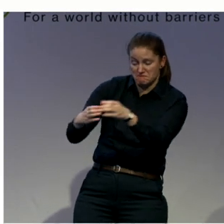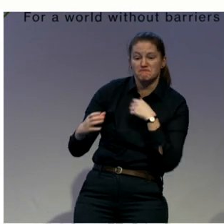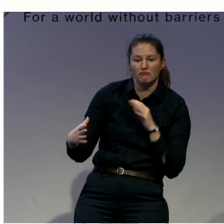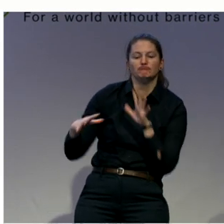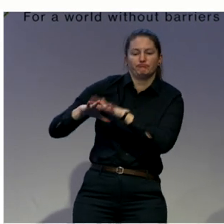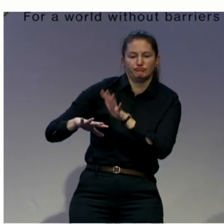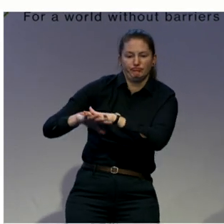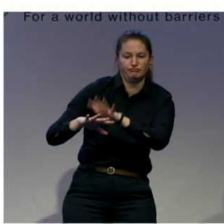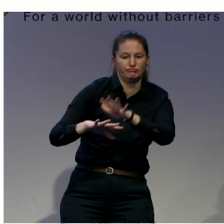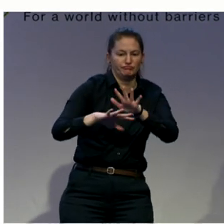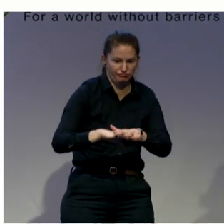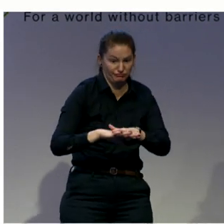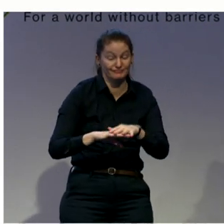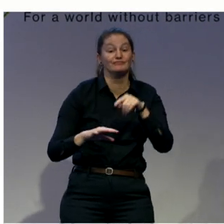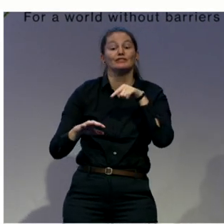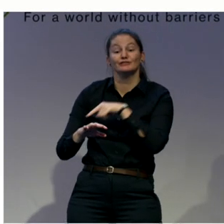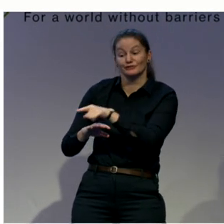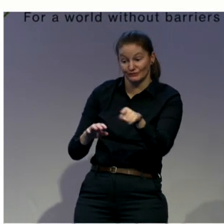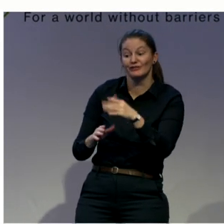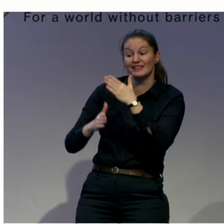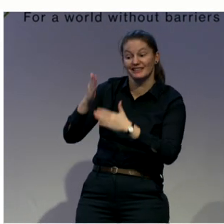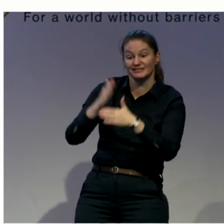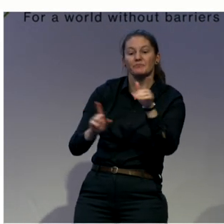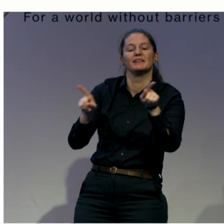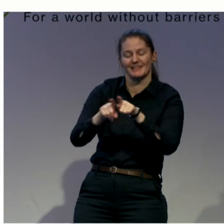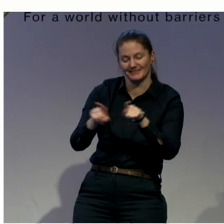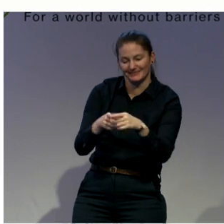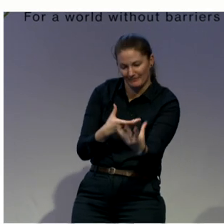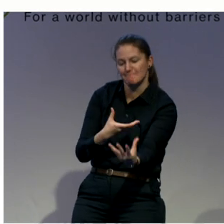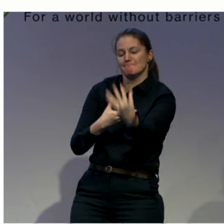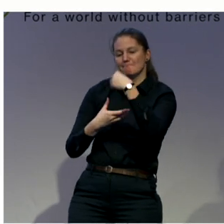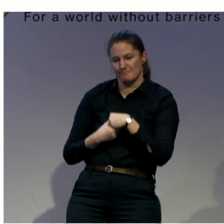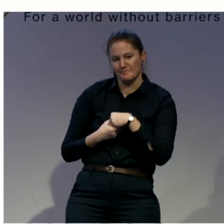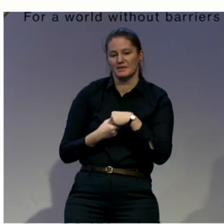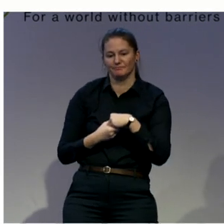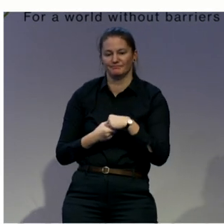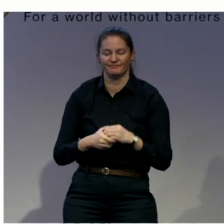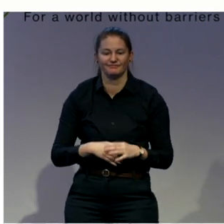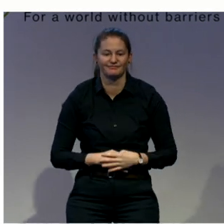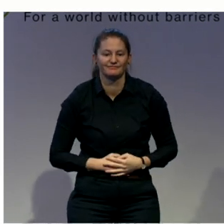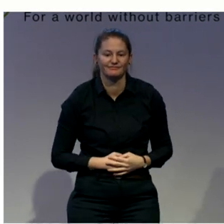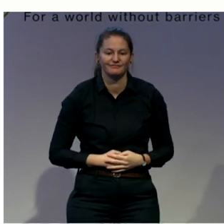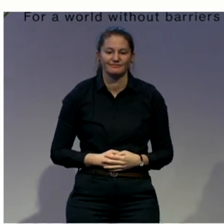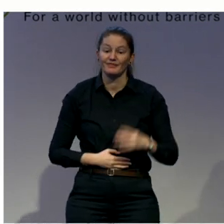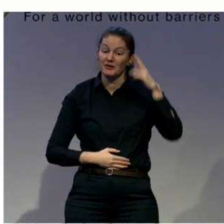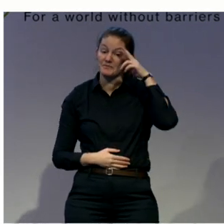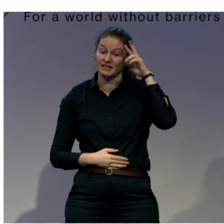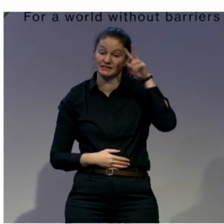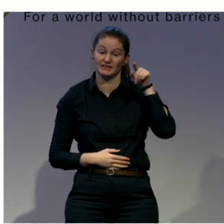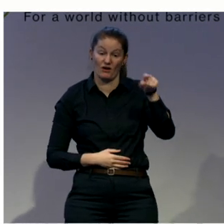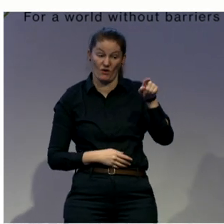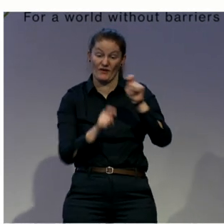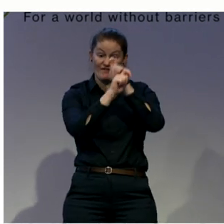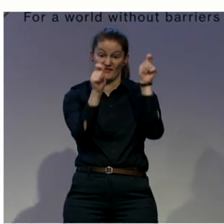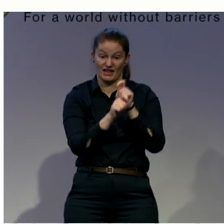as you know, Mexico is a federation, so we have 32 states, and everyone had a different criminal procedure,